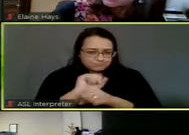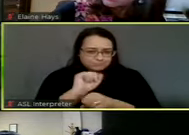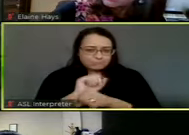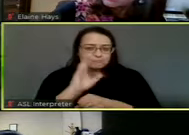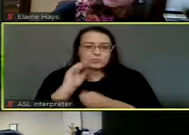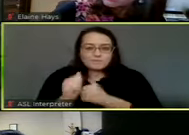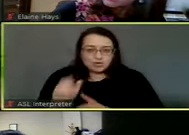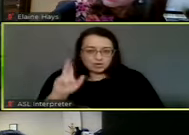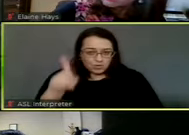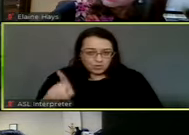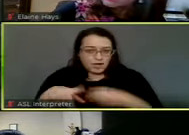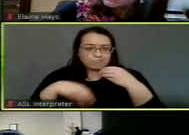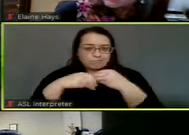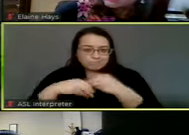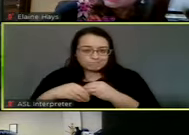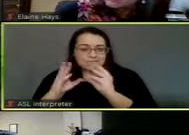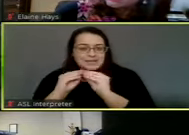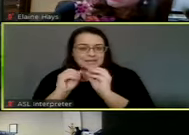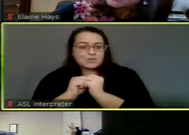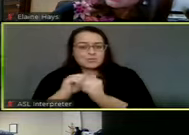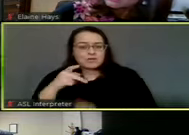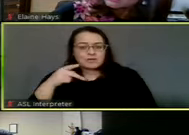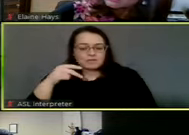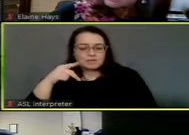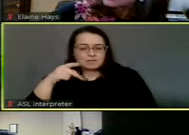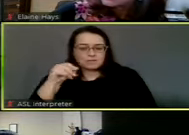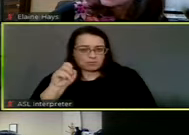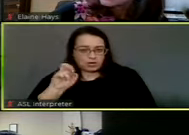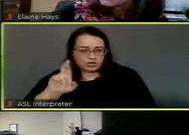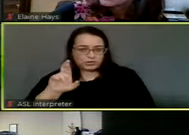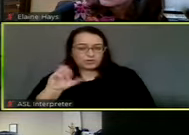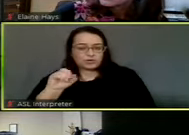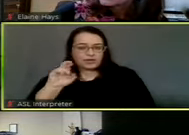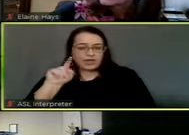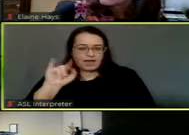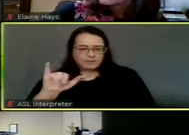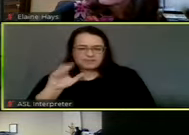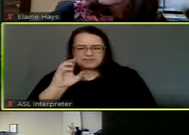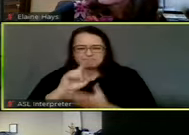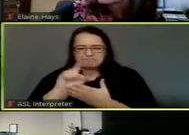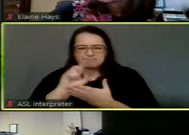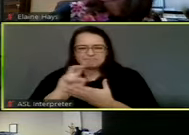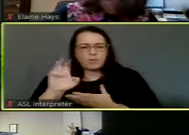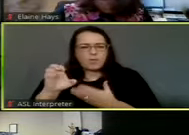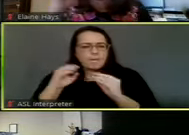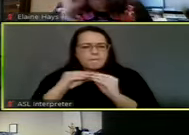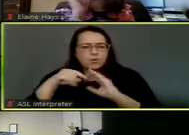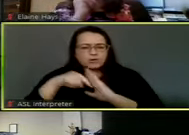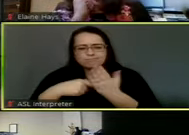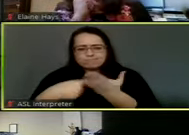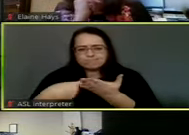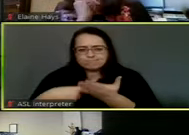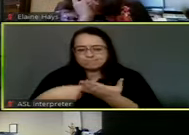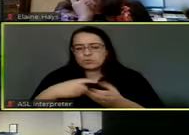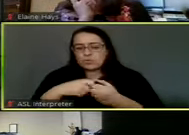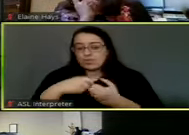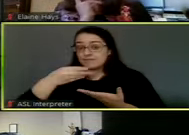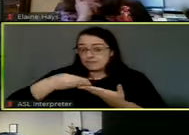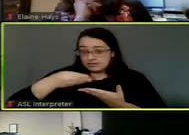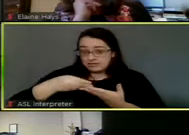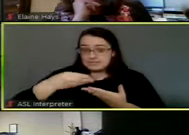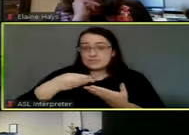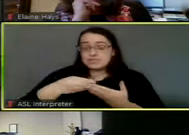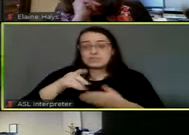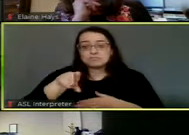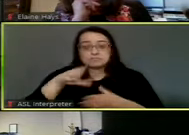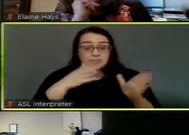up with an additional meeting with Potter County over the next few weeks. Uh, they wanted some further discussion on funding, um, and other planning